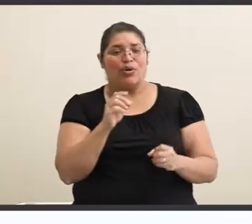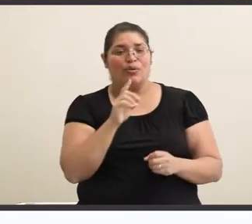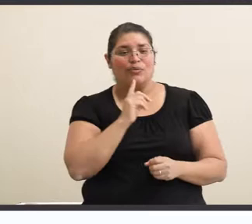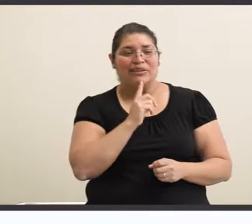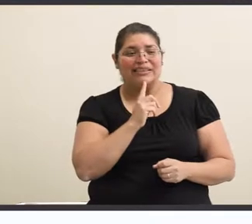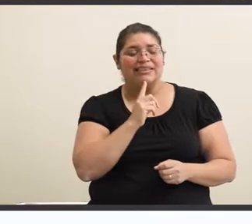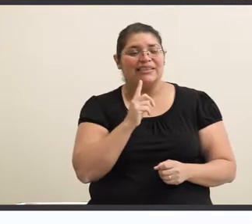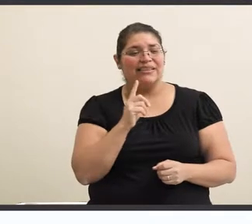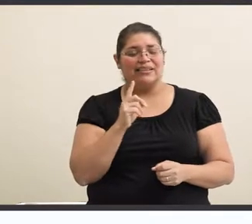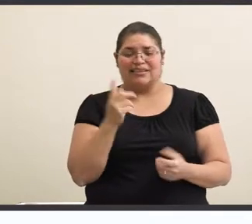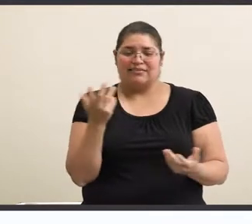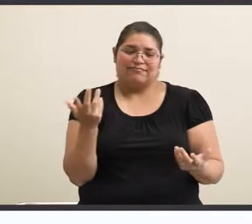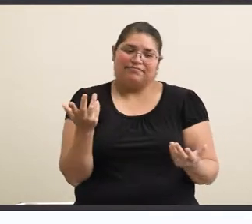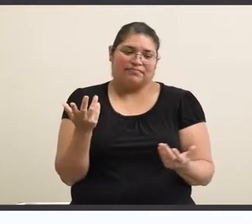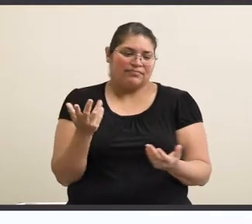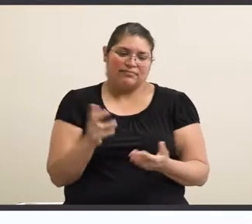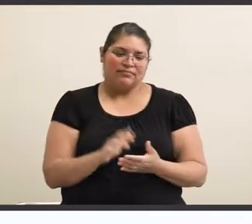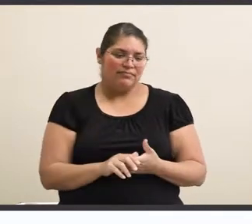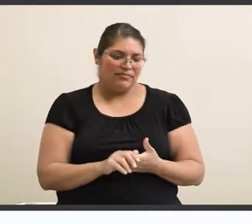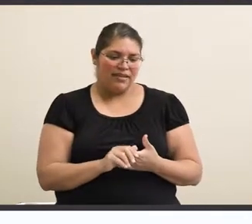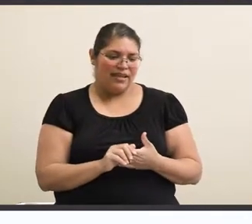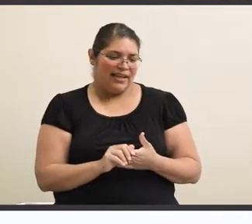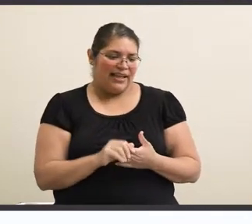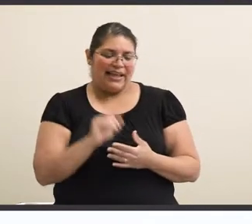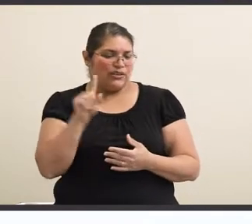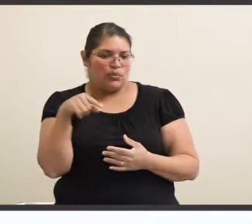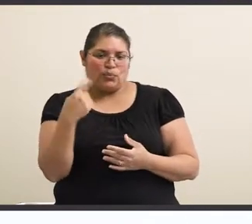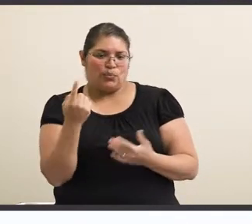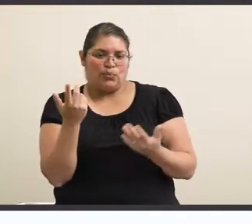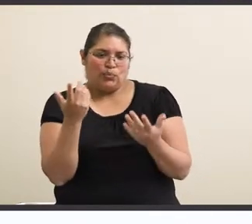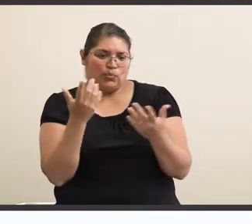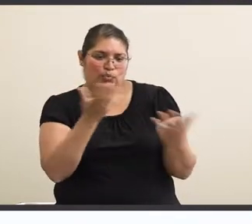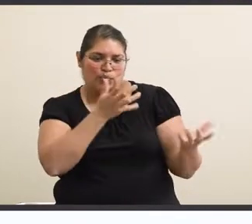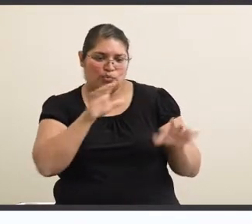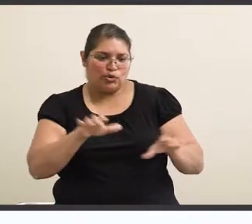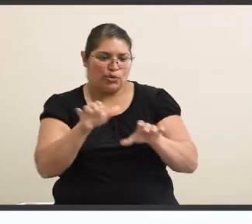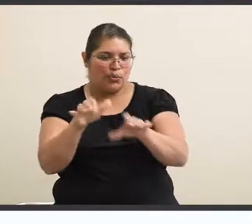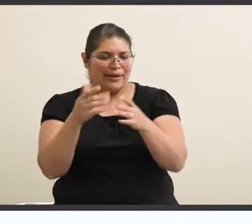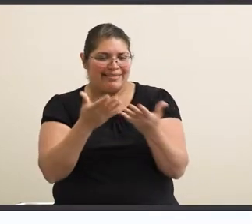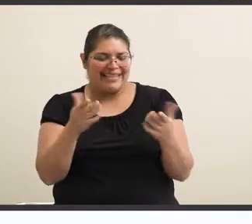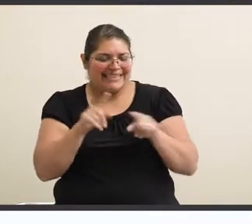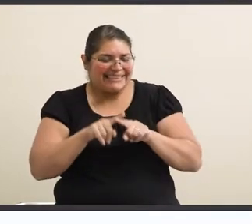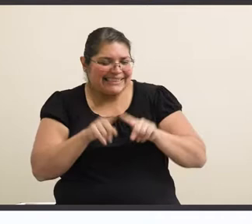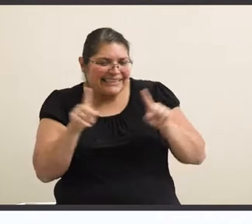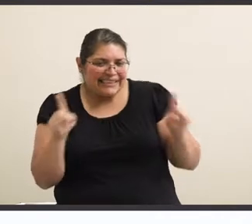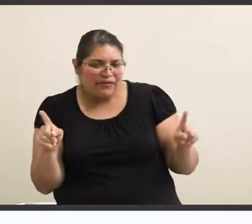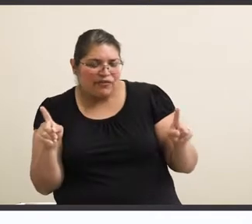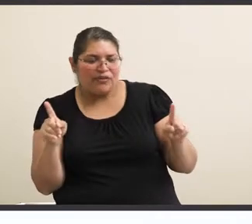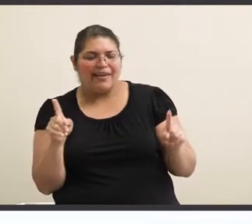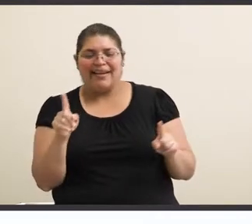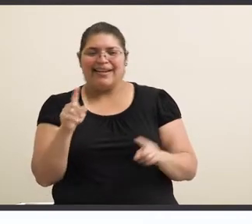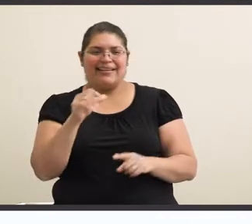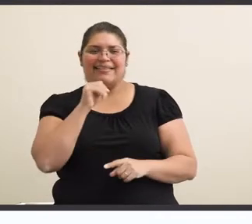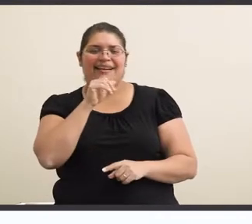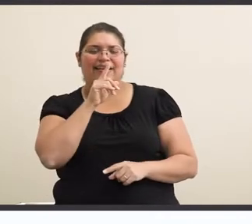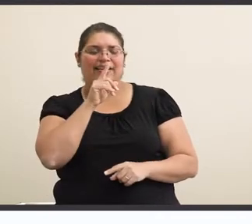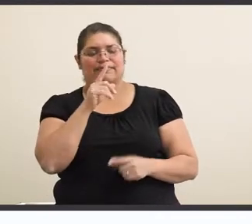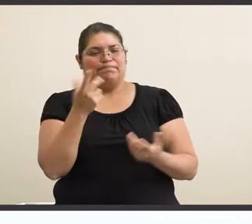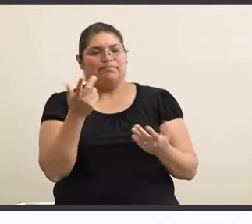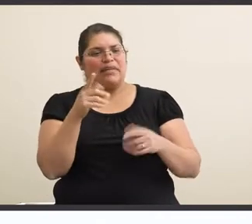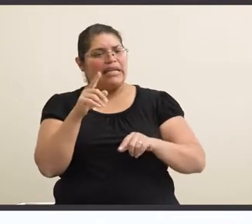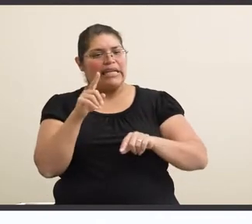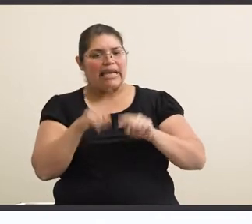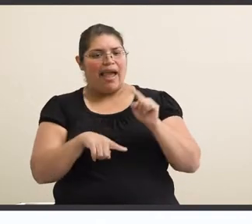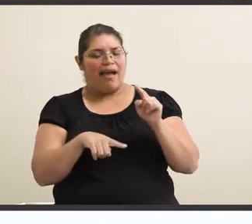doing things a little bit different. It's not really, it can